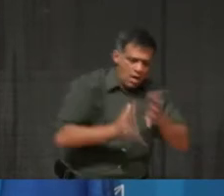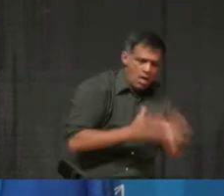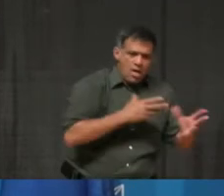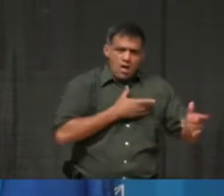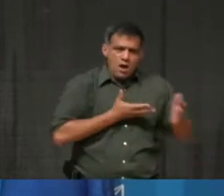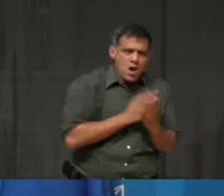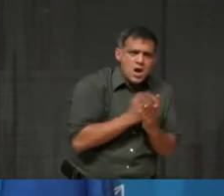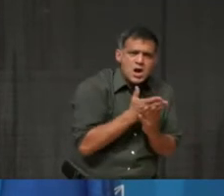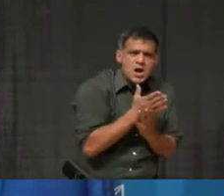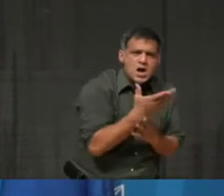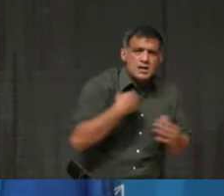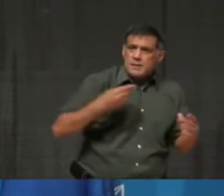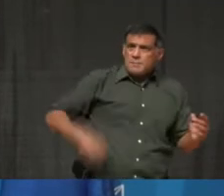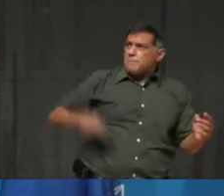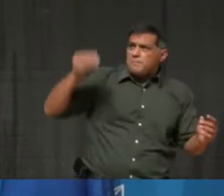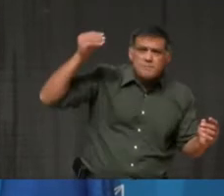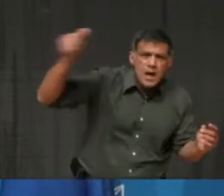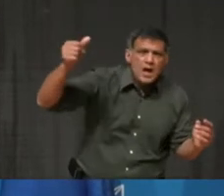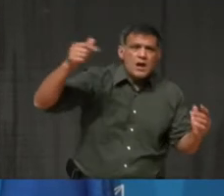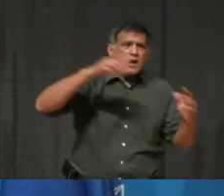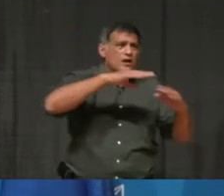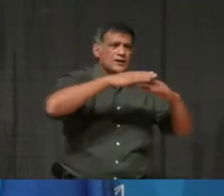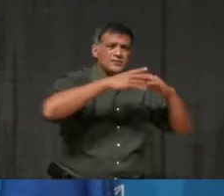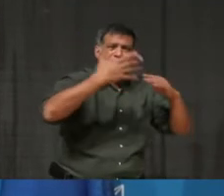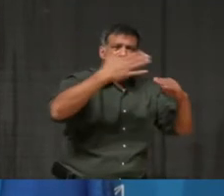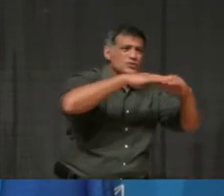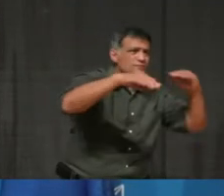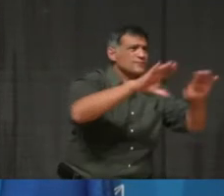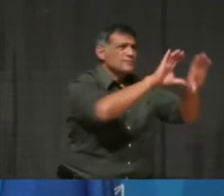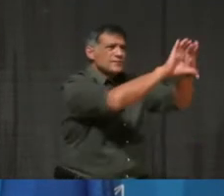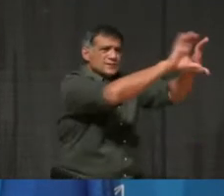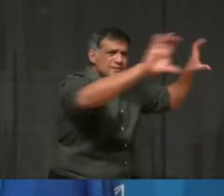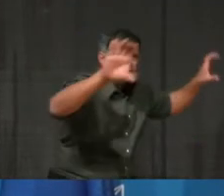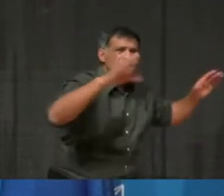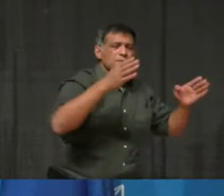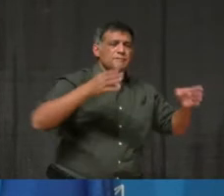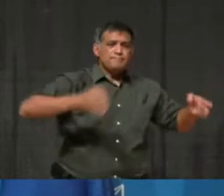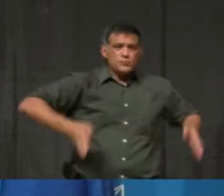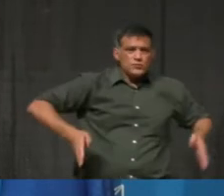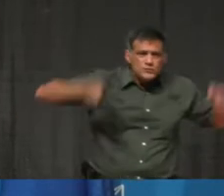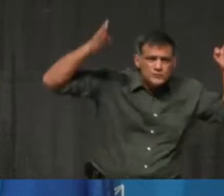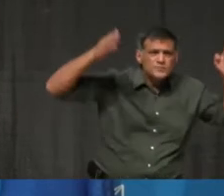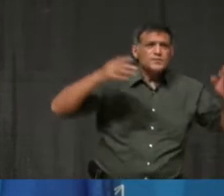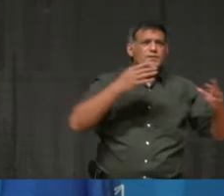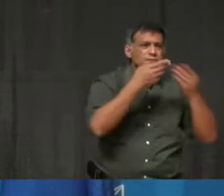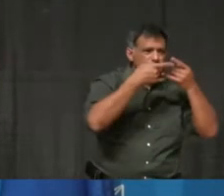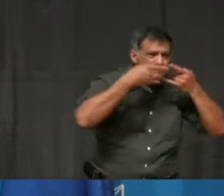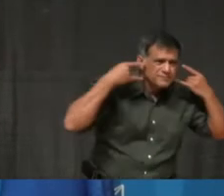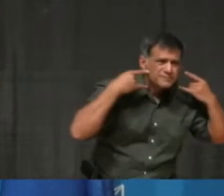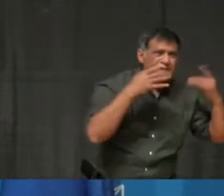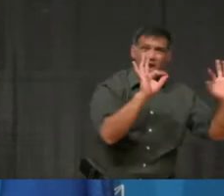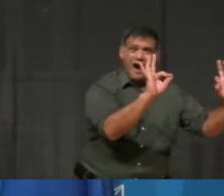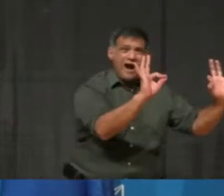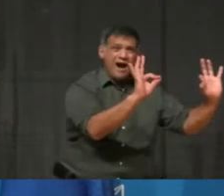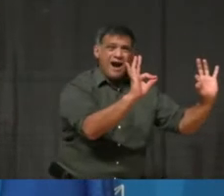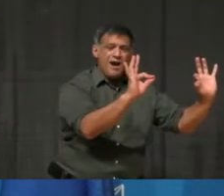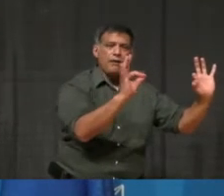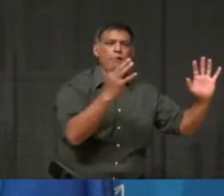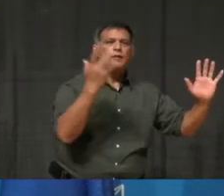stocking our shelves for a holiday season. And we're fortunate enough that we sell product.